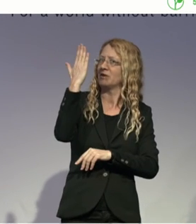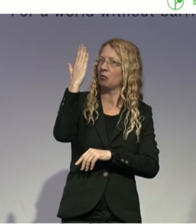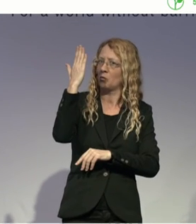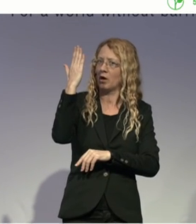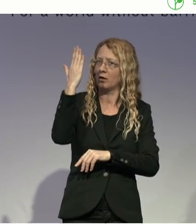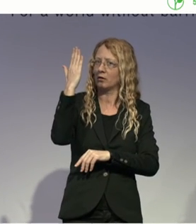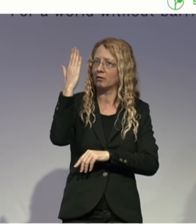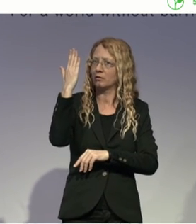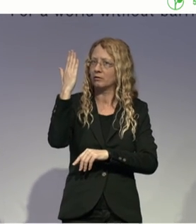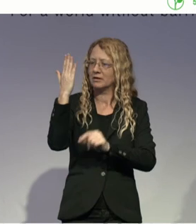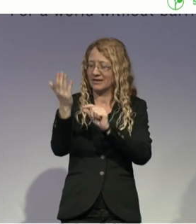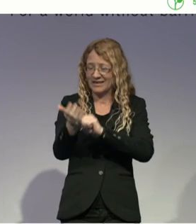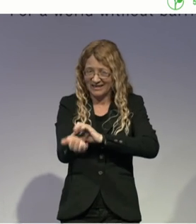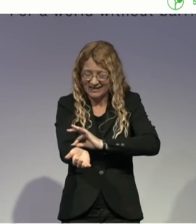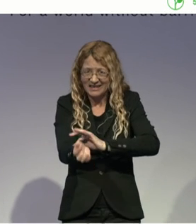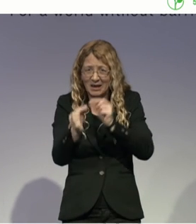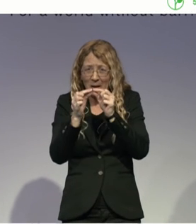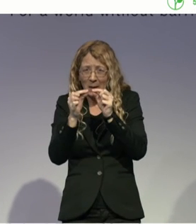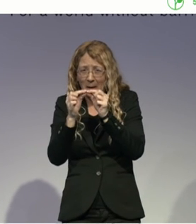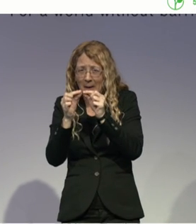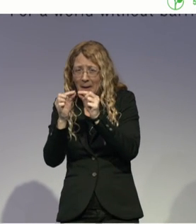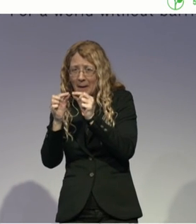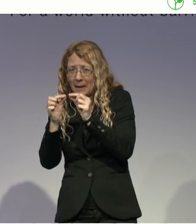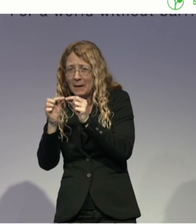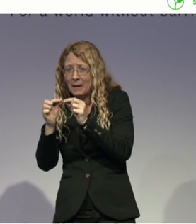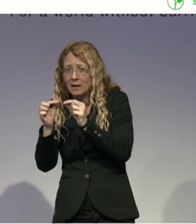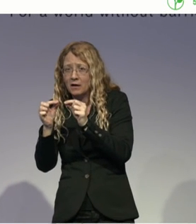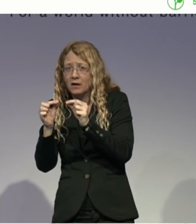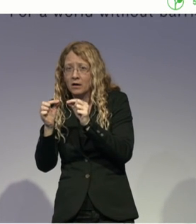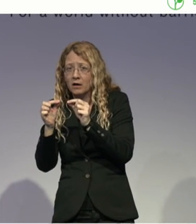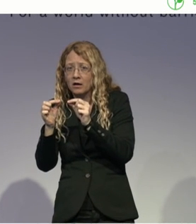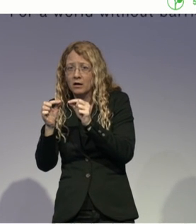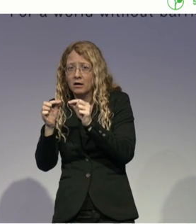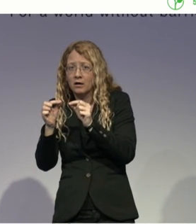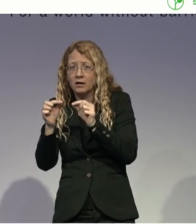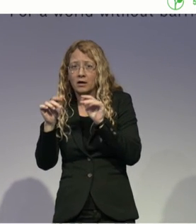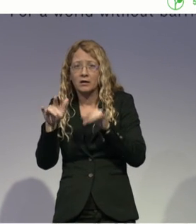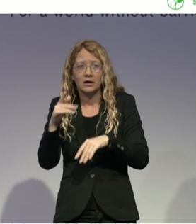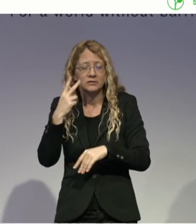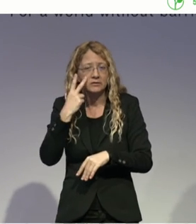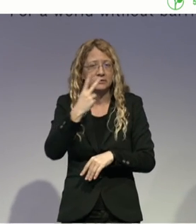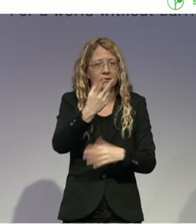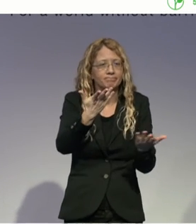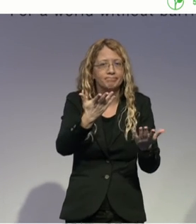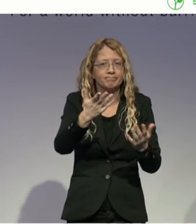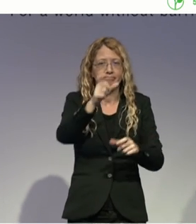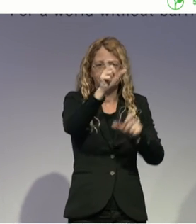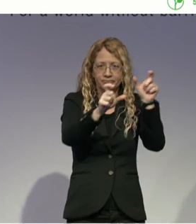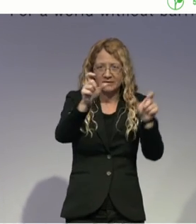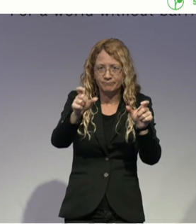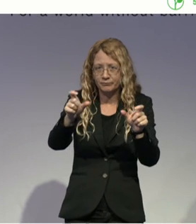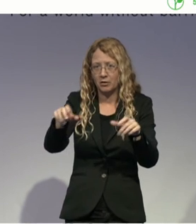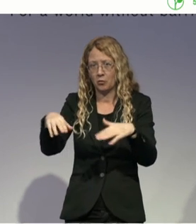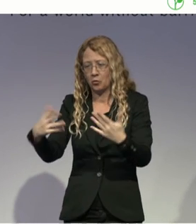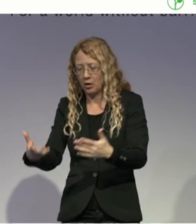bring an object, or when we see someone else doing the same type of action. So in the case of the children like